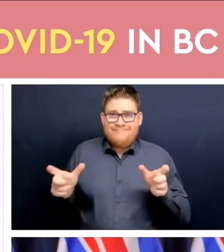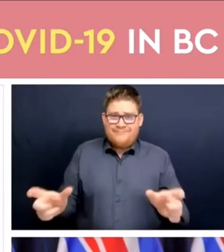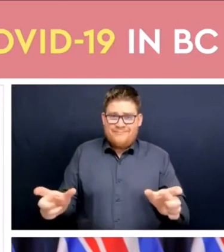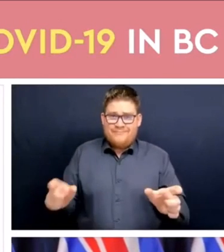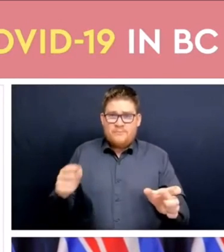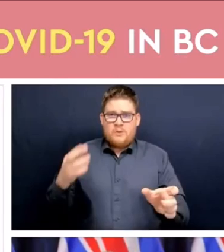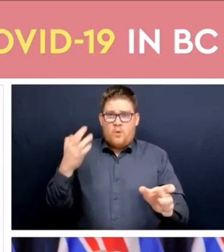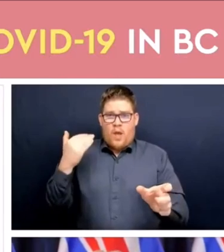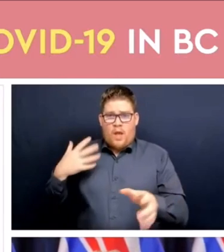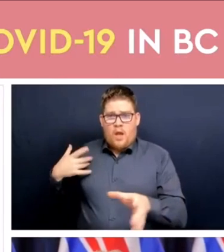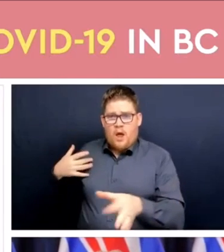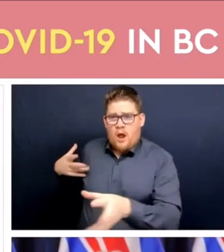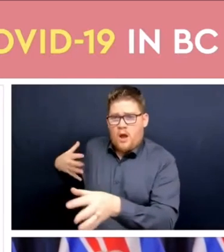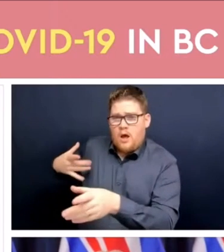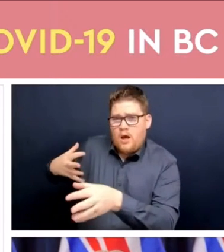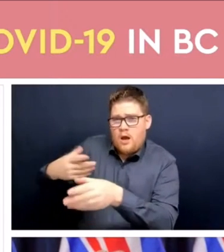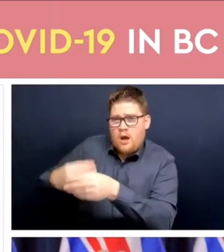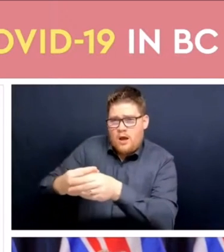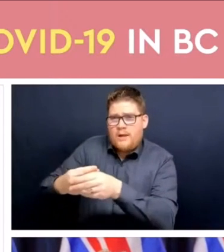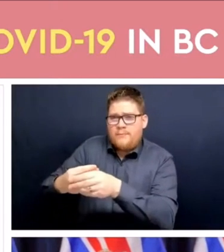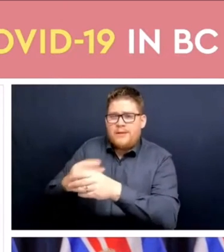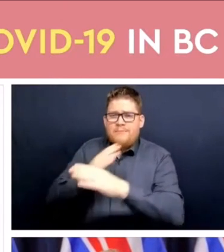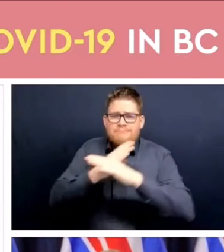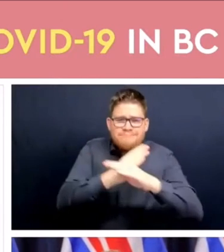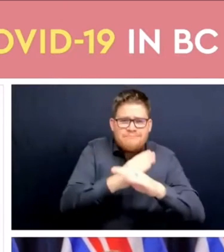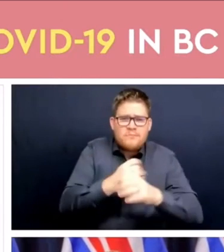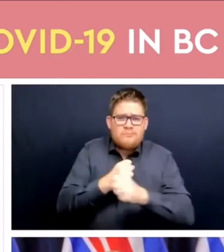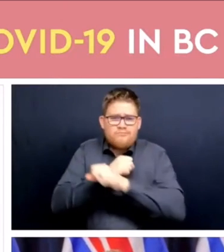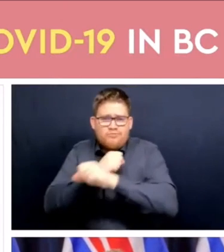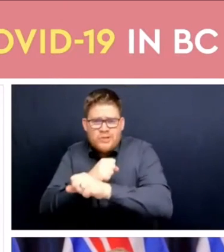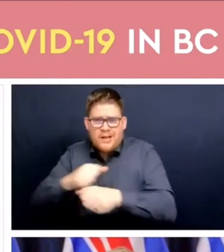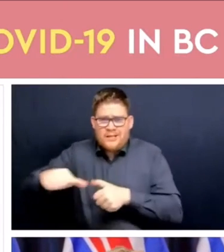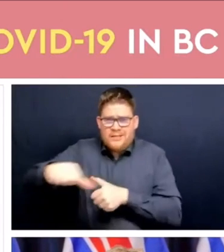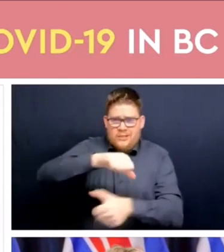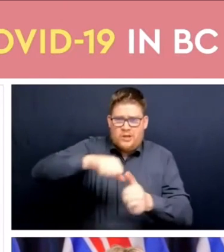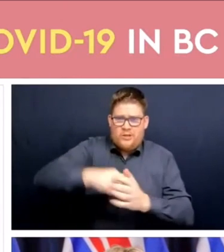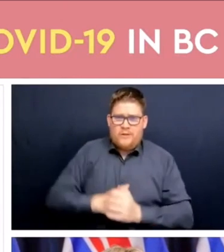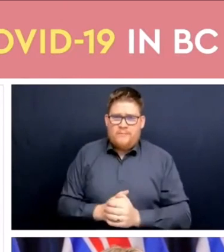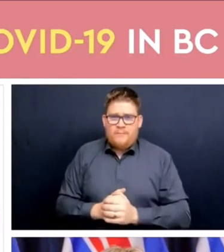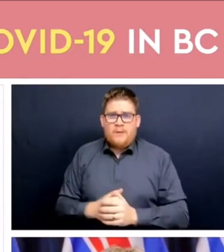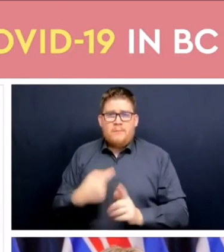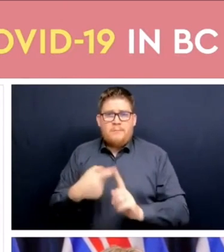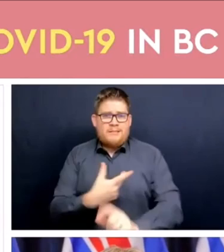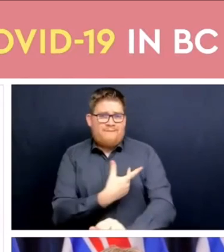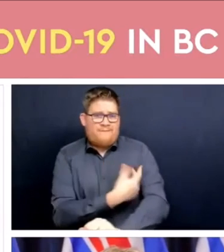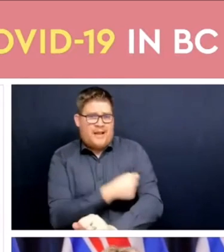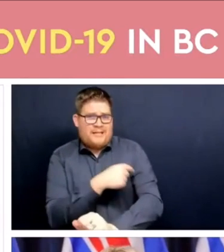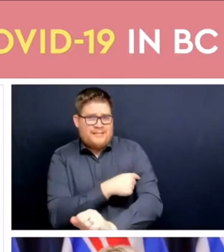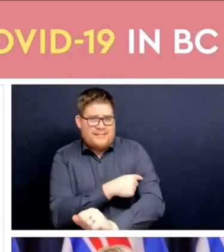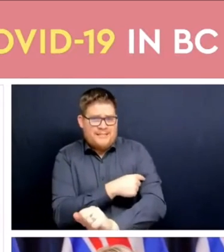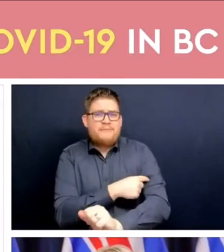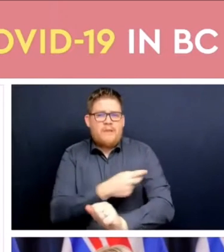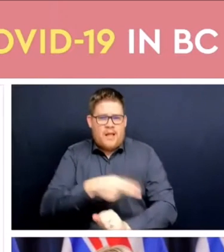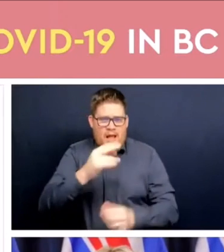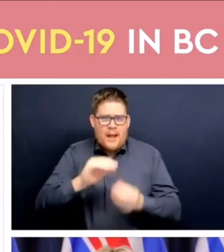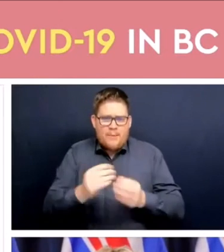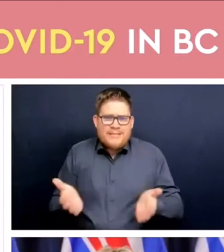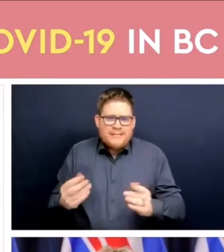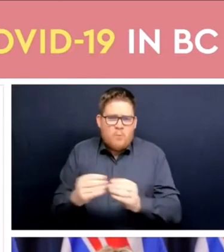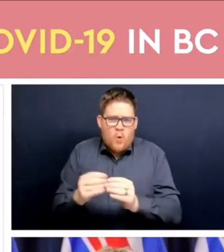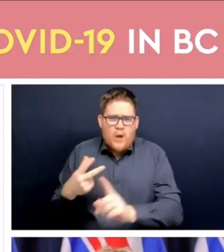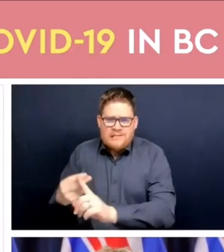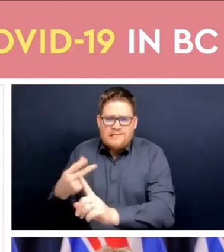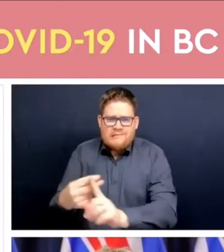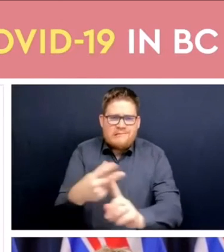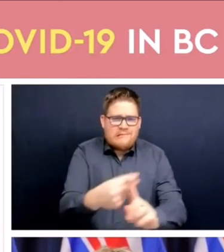other and particularly because of the high rates of protection we have through immunization that we are in the place that we are right now. And if we can